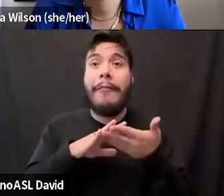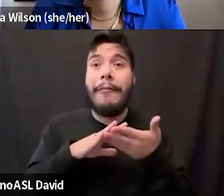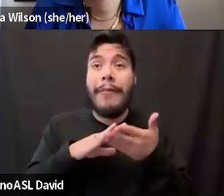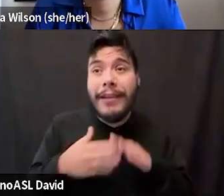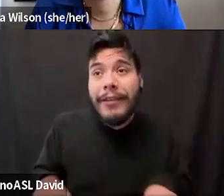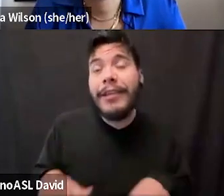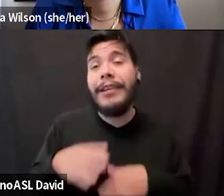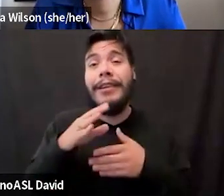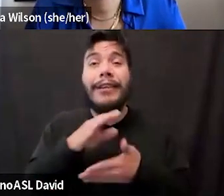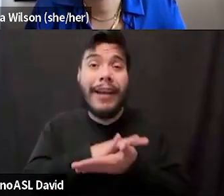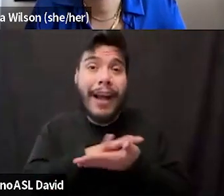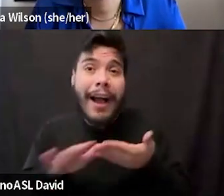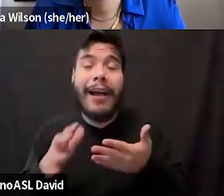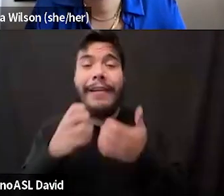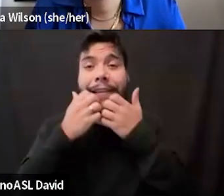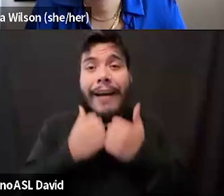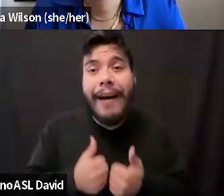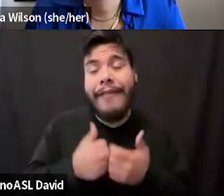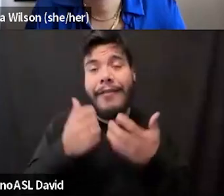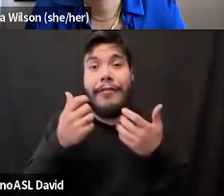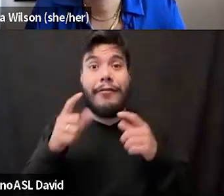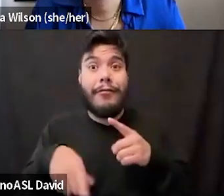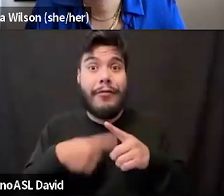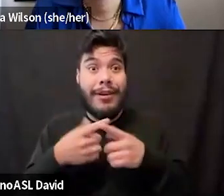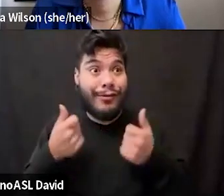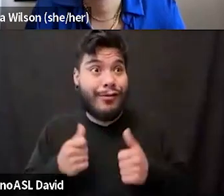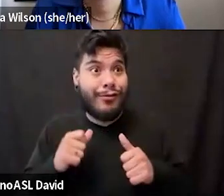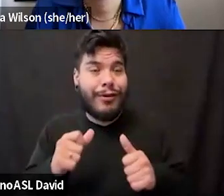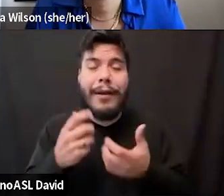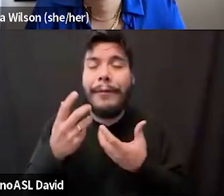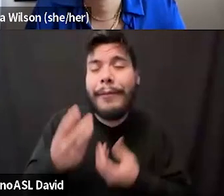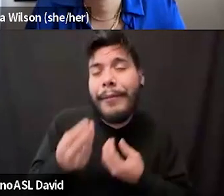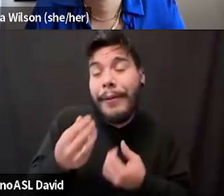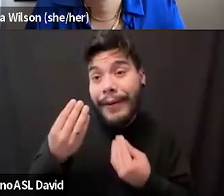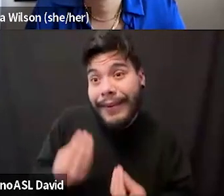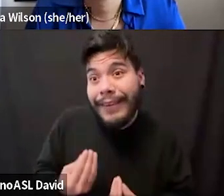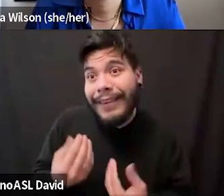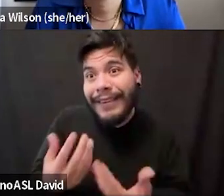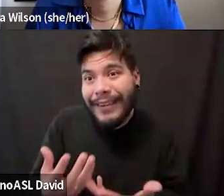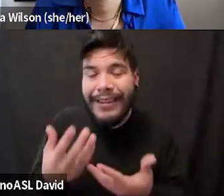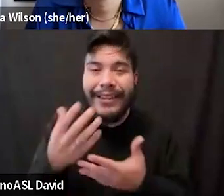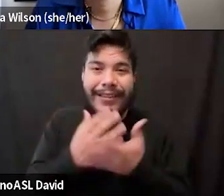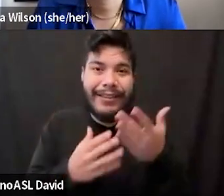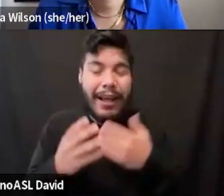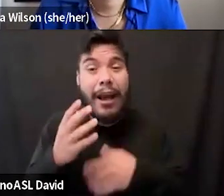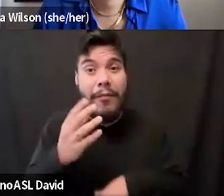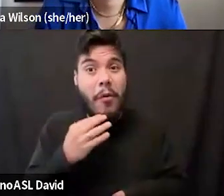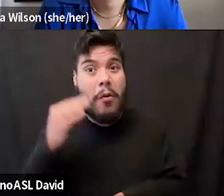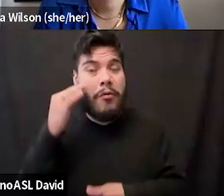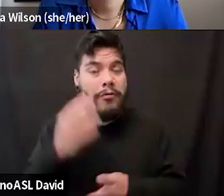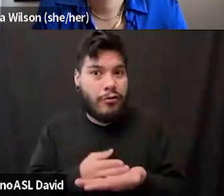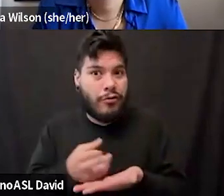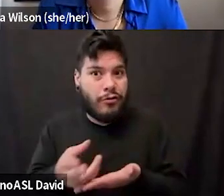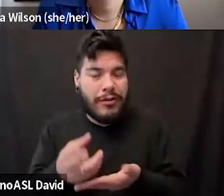loving I was when I tried to share just in the gentlest possible way, some home truths, people would